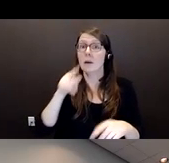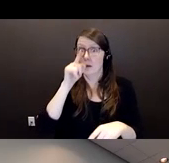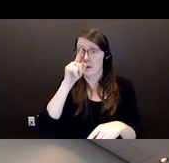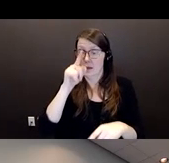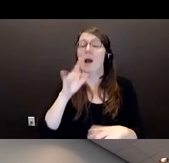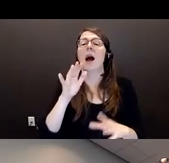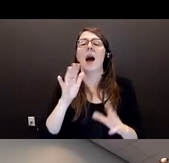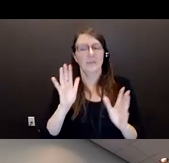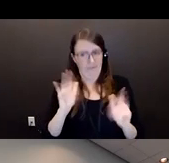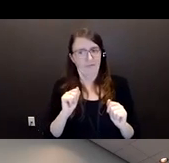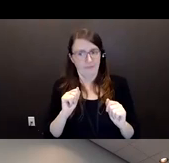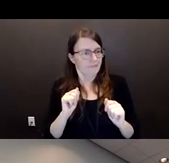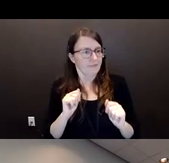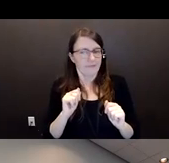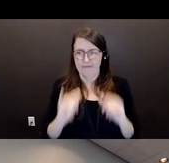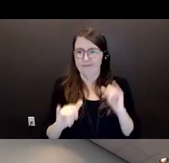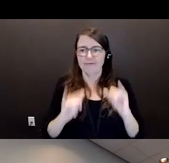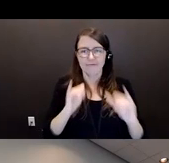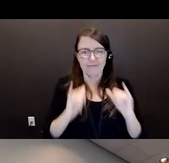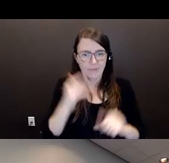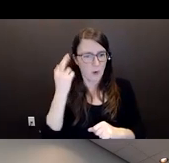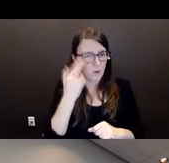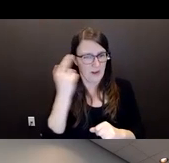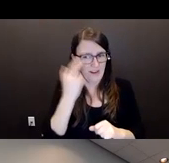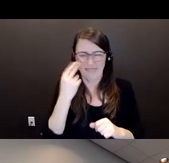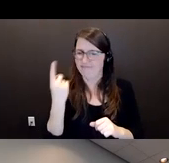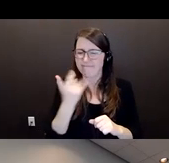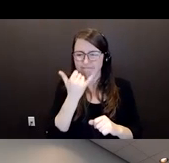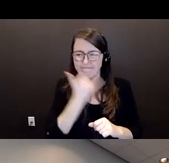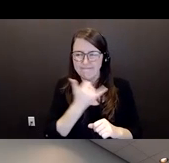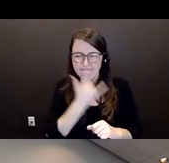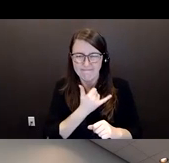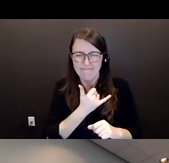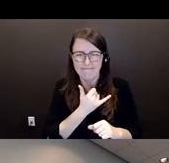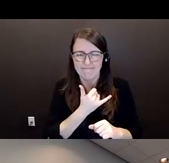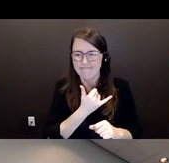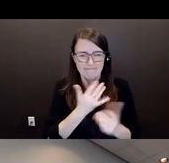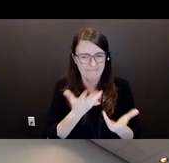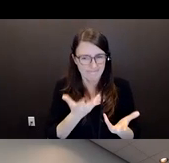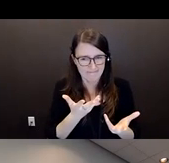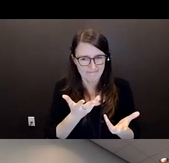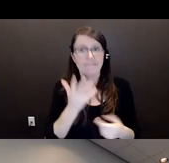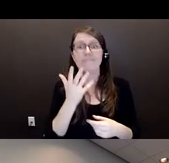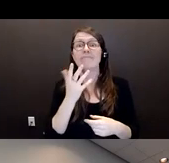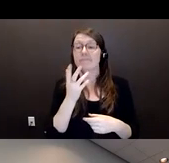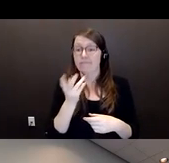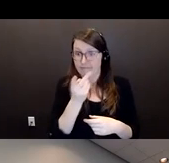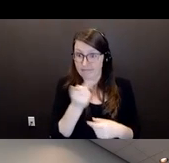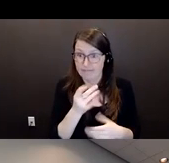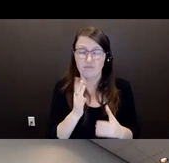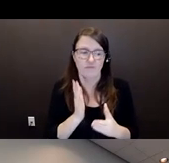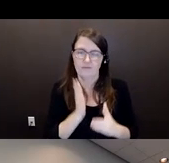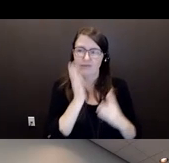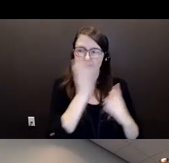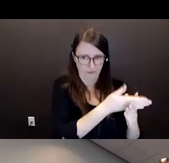And because they realized things weren't truly as they should be, and then they stepped in. And it